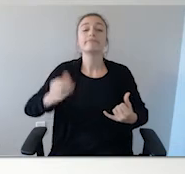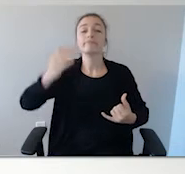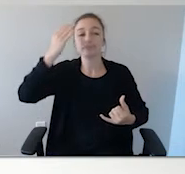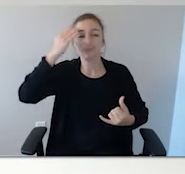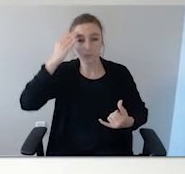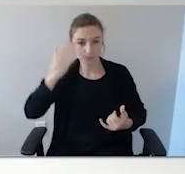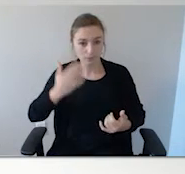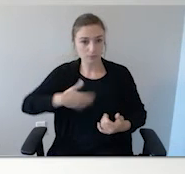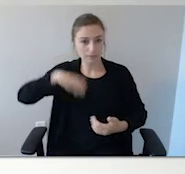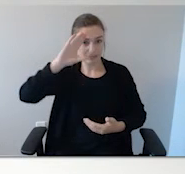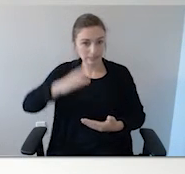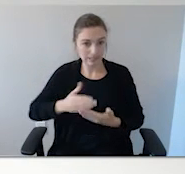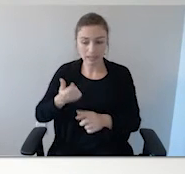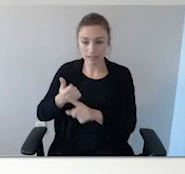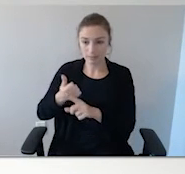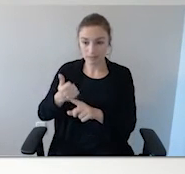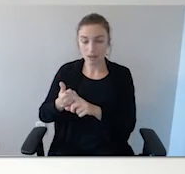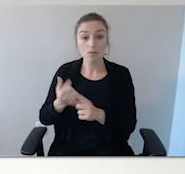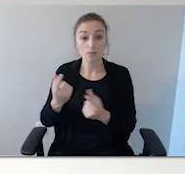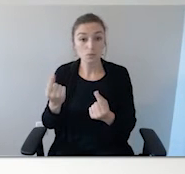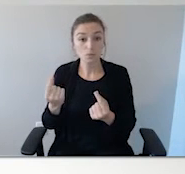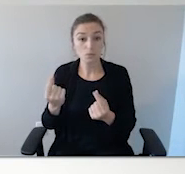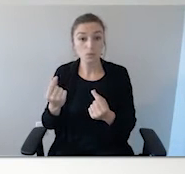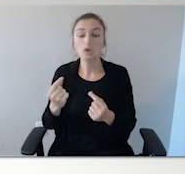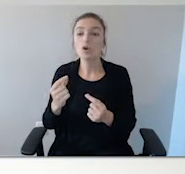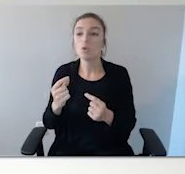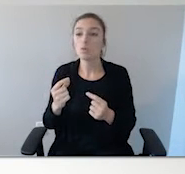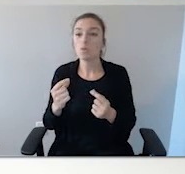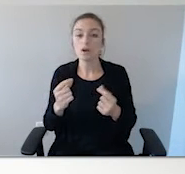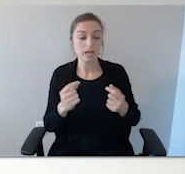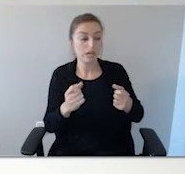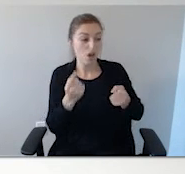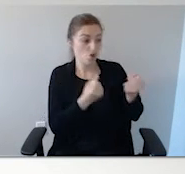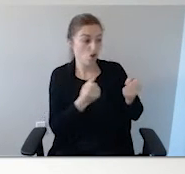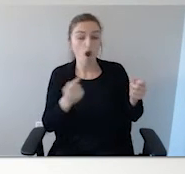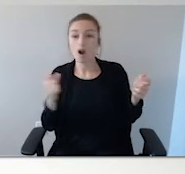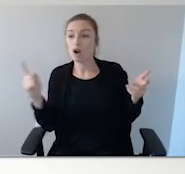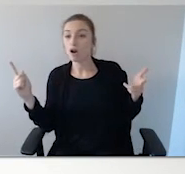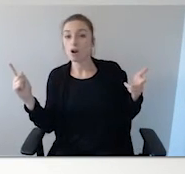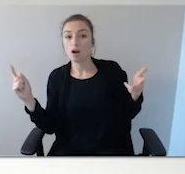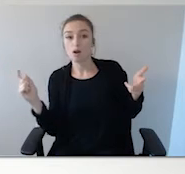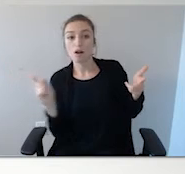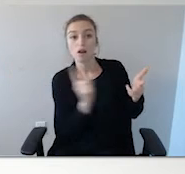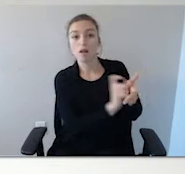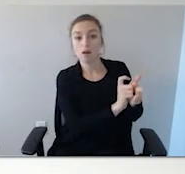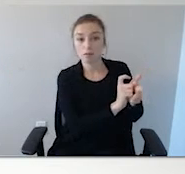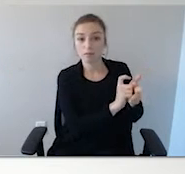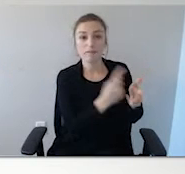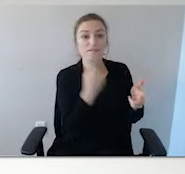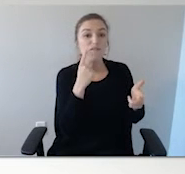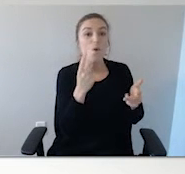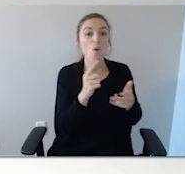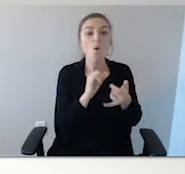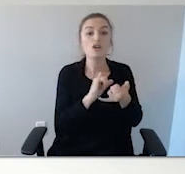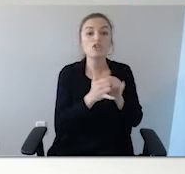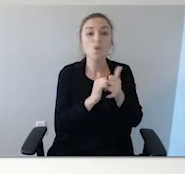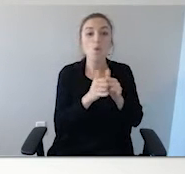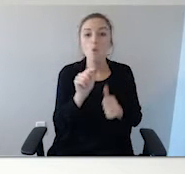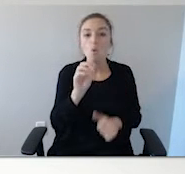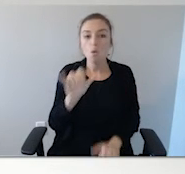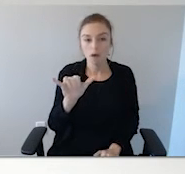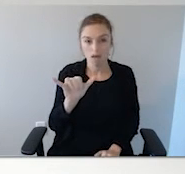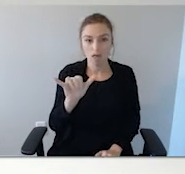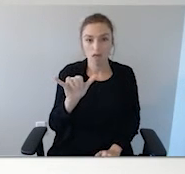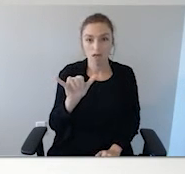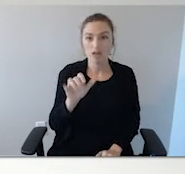house, go to the car to get his toy that he left in there. Now, he'd open the door and he'd just walk out. That's also